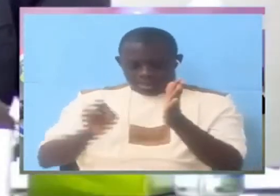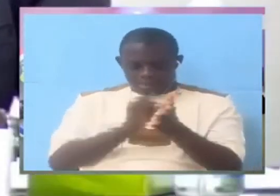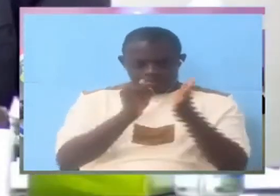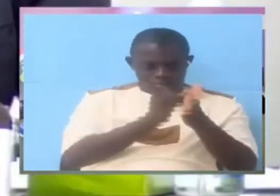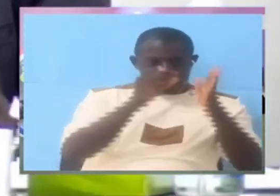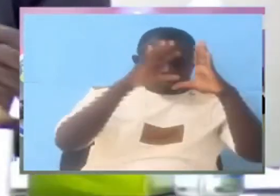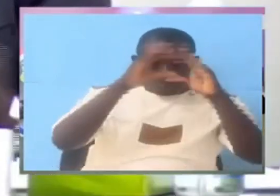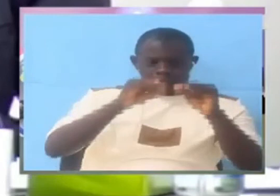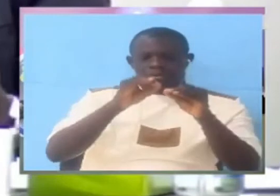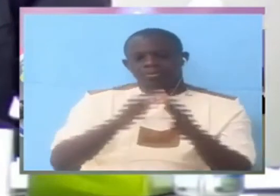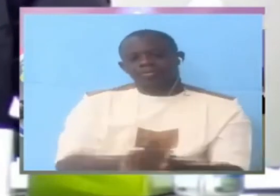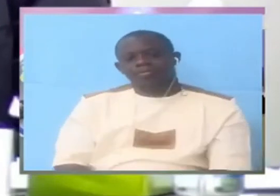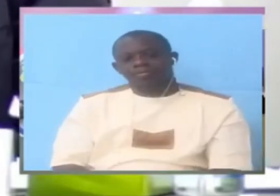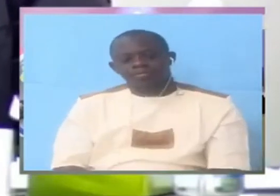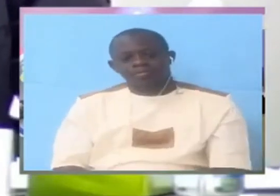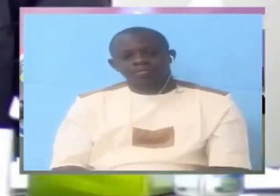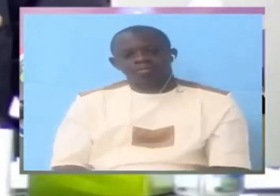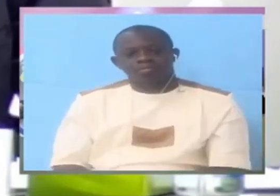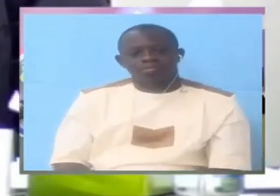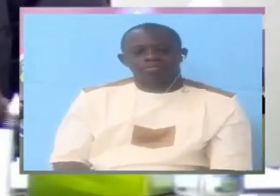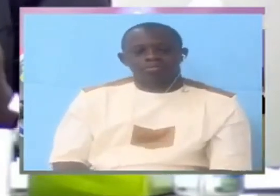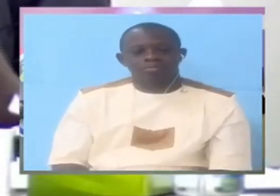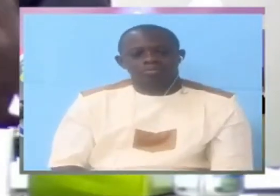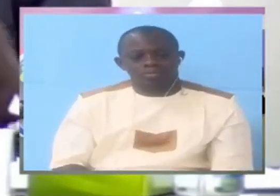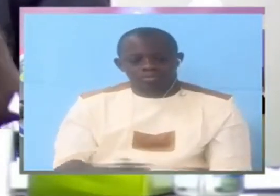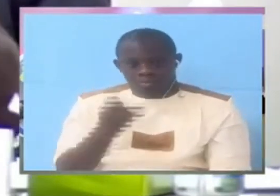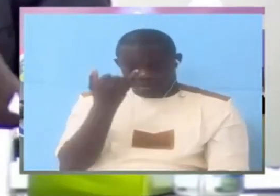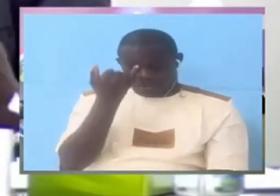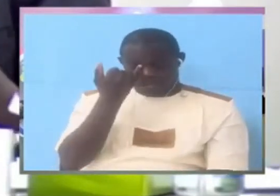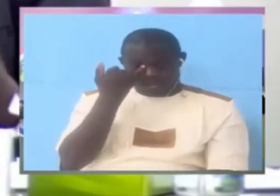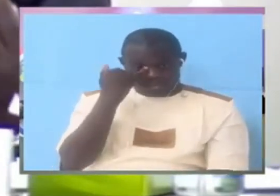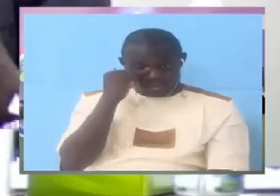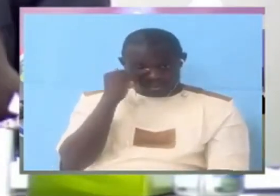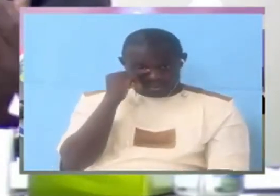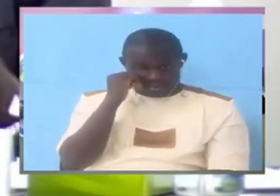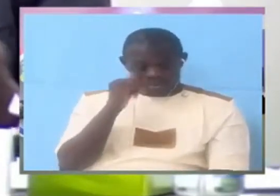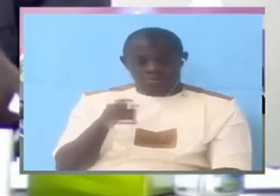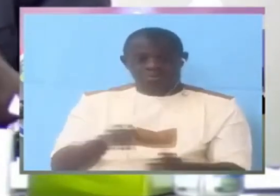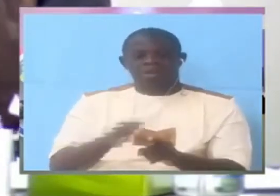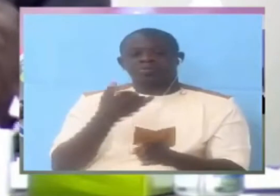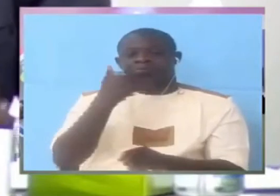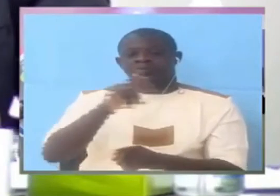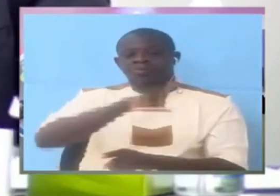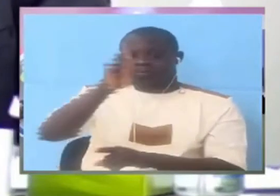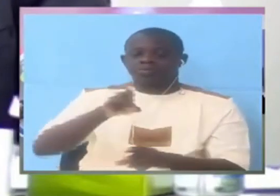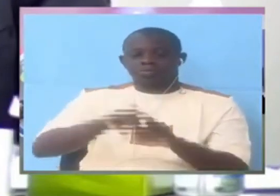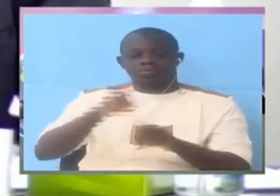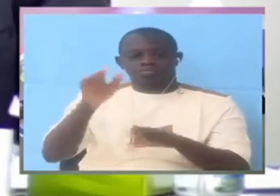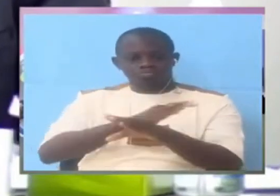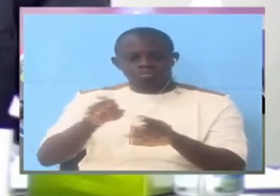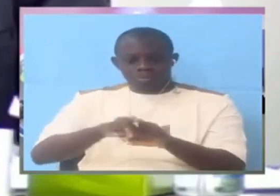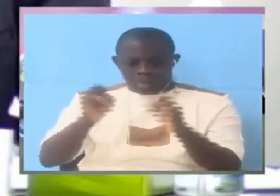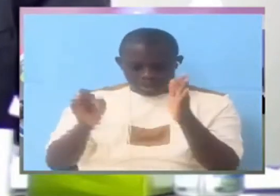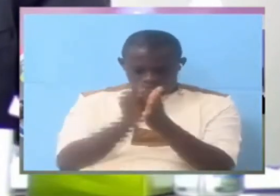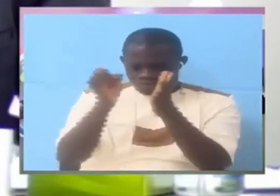would it investigations be involved with people who are arrested with regards to a plan to kill the